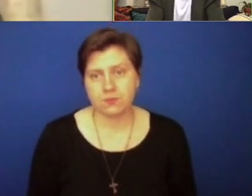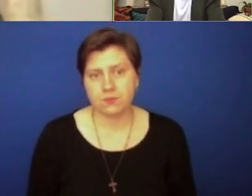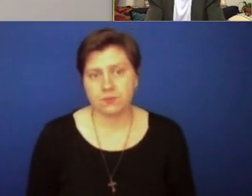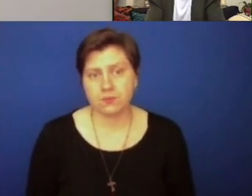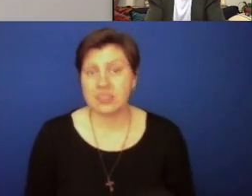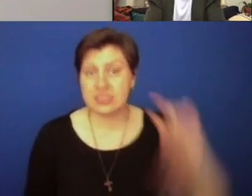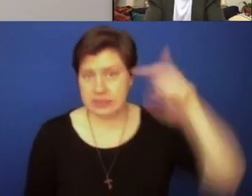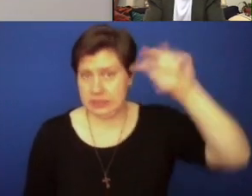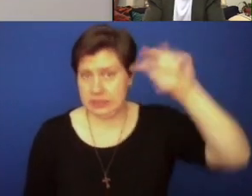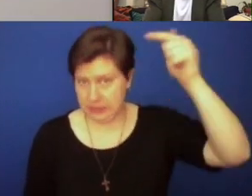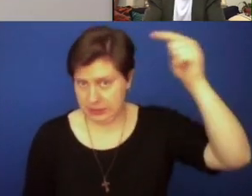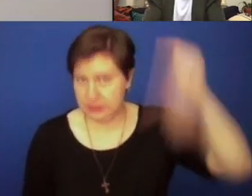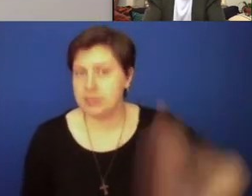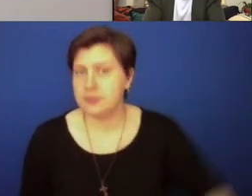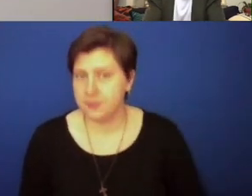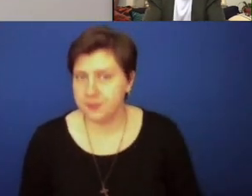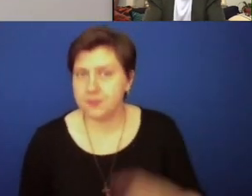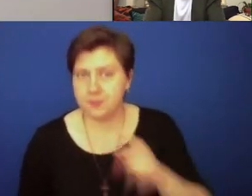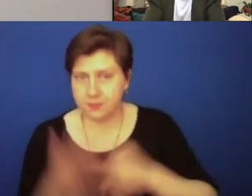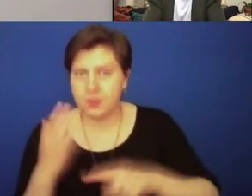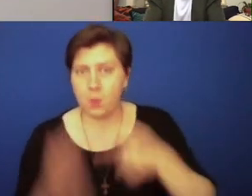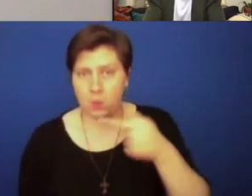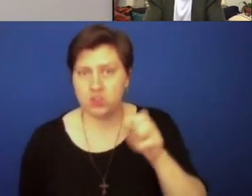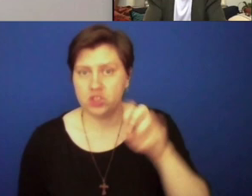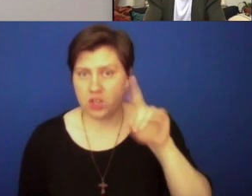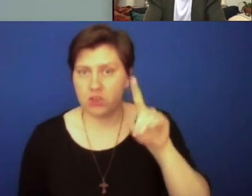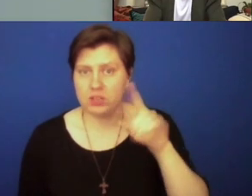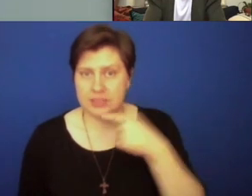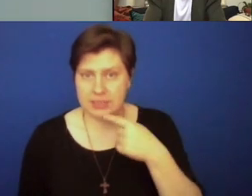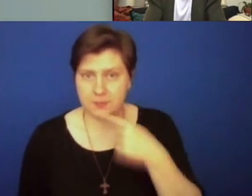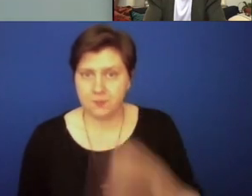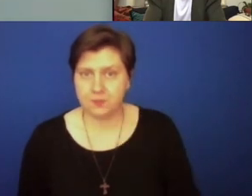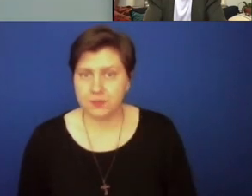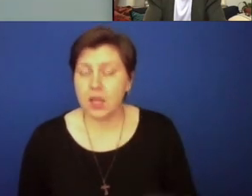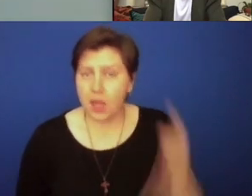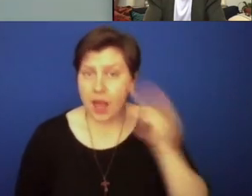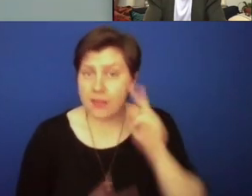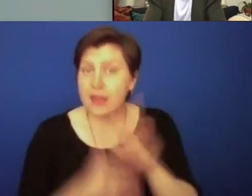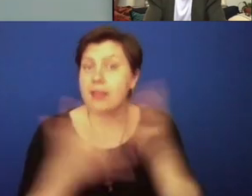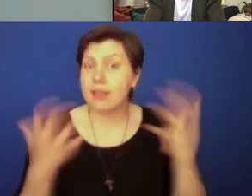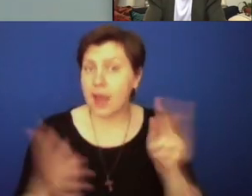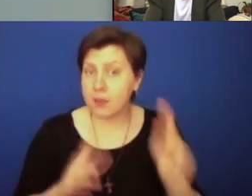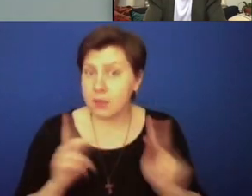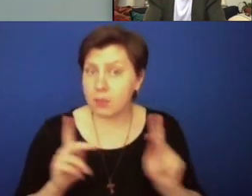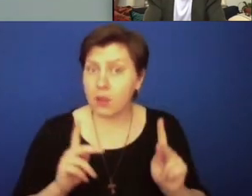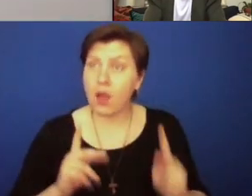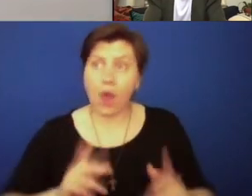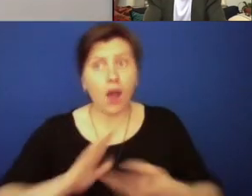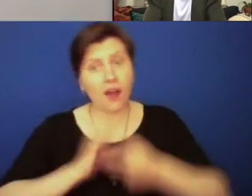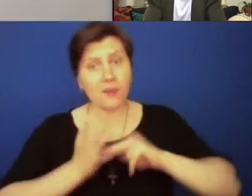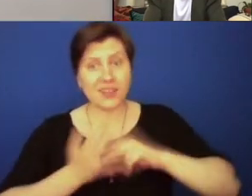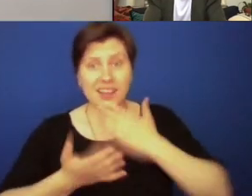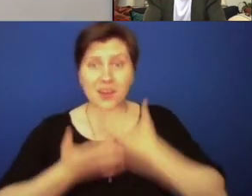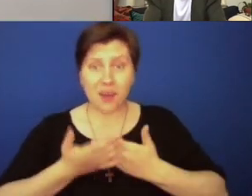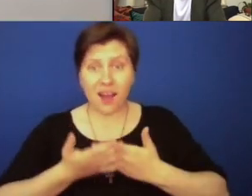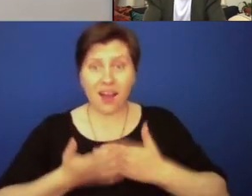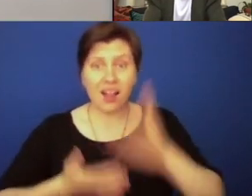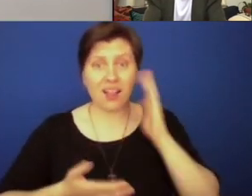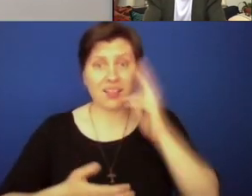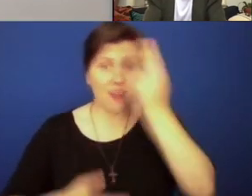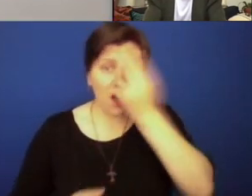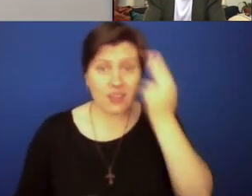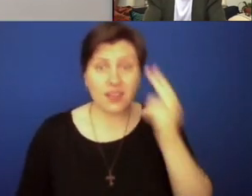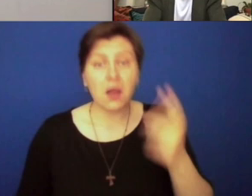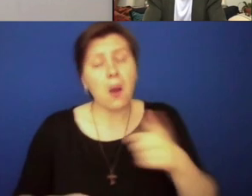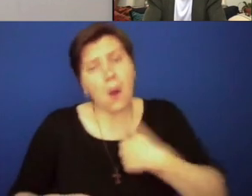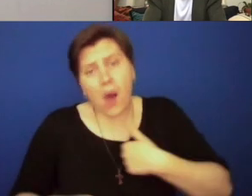I second what Gerald said. I think a lot of people that are well-meaning Catholics will say,